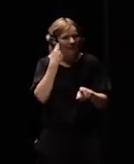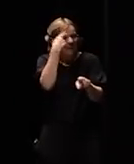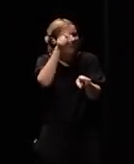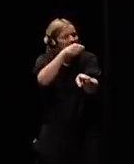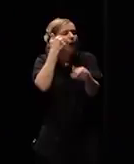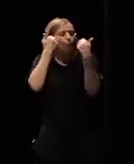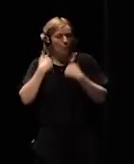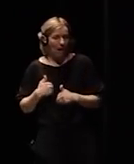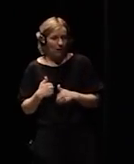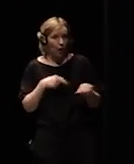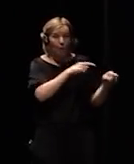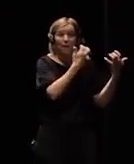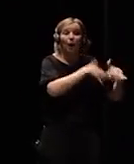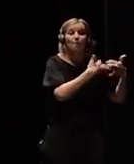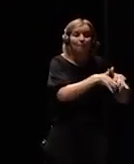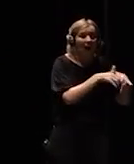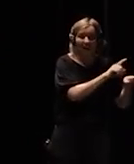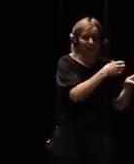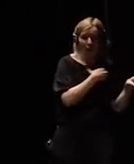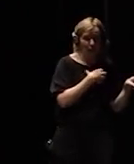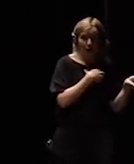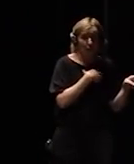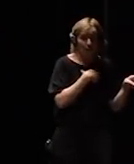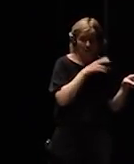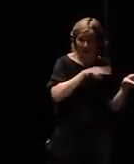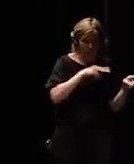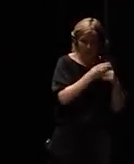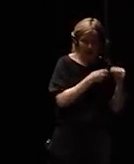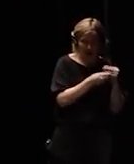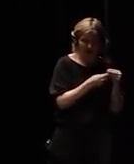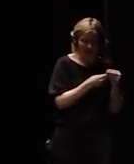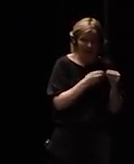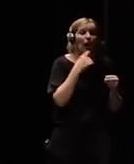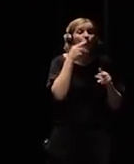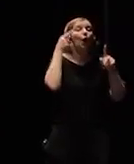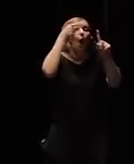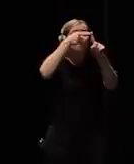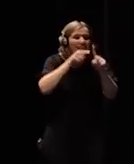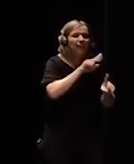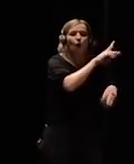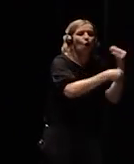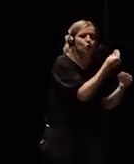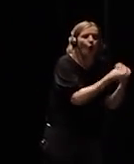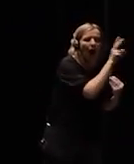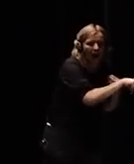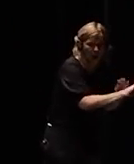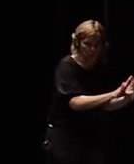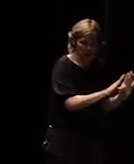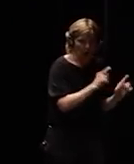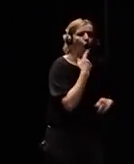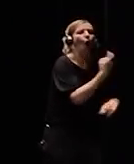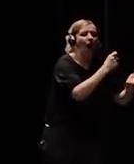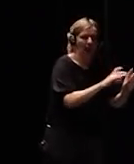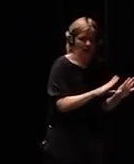this is why I think we need to make sure that they will never do this so we need a moratorium on this like we have for nuclear weapons